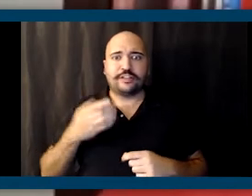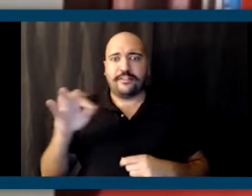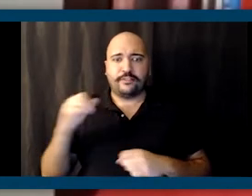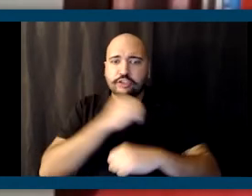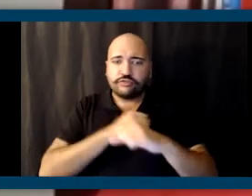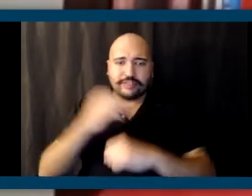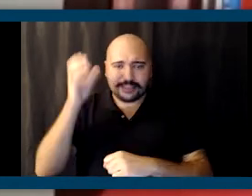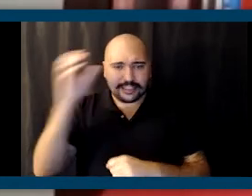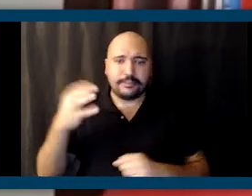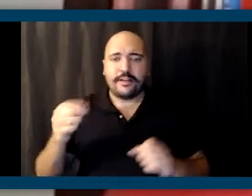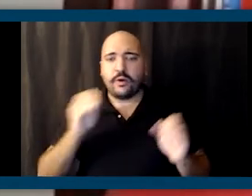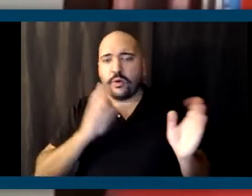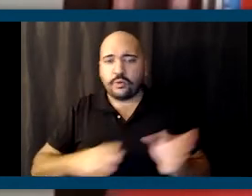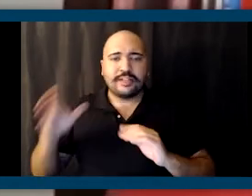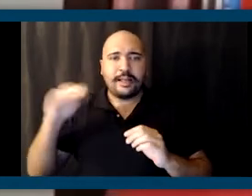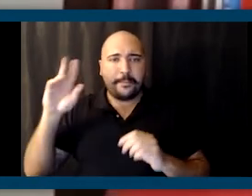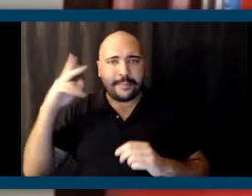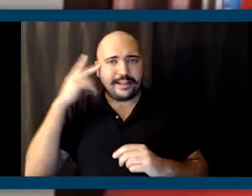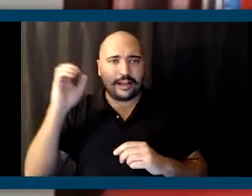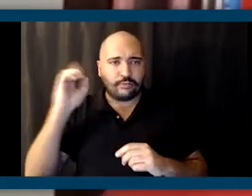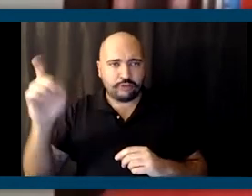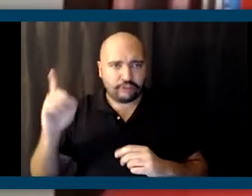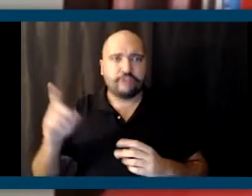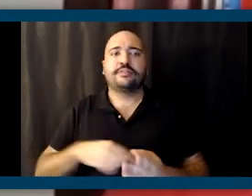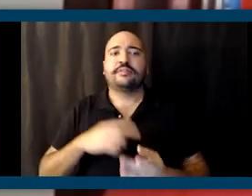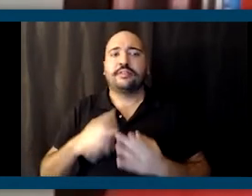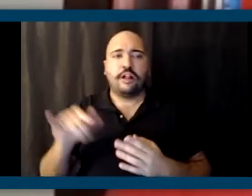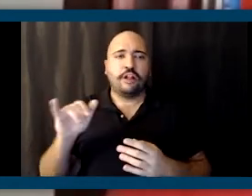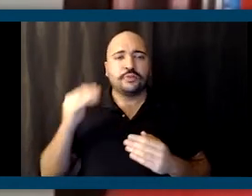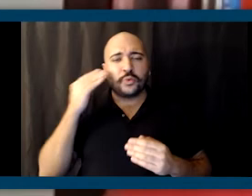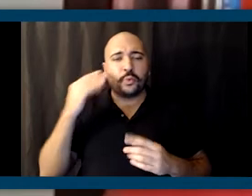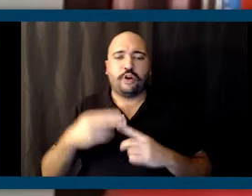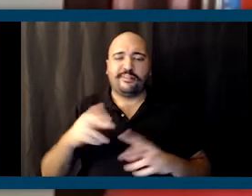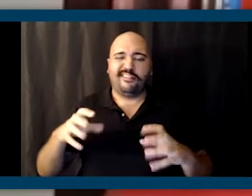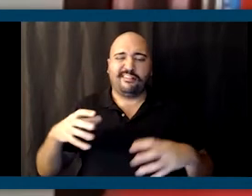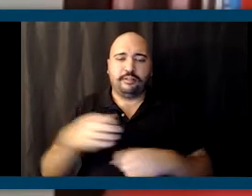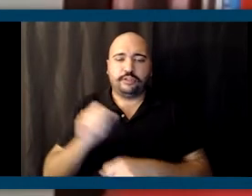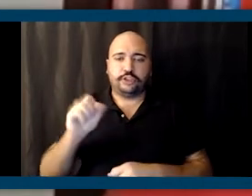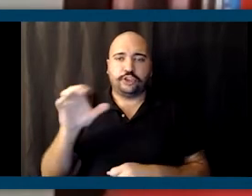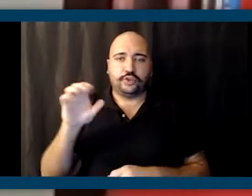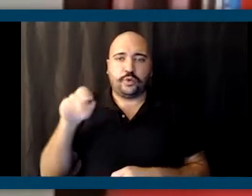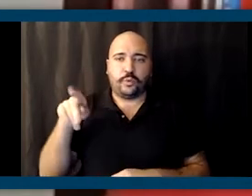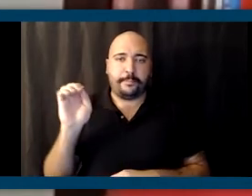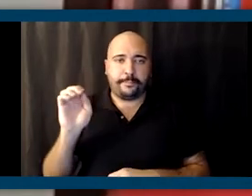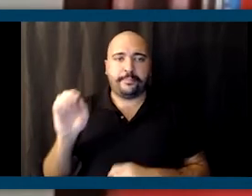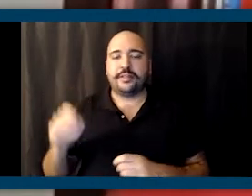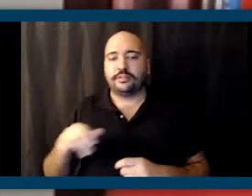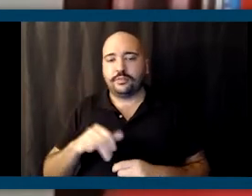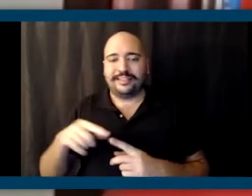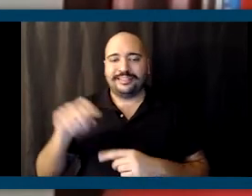and organizing and political education, also known as scope, as well as tides advocacy.